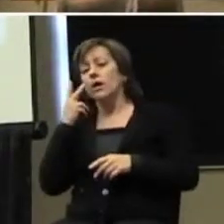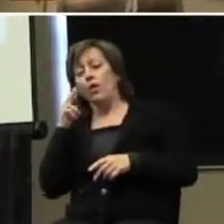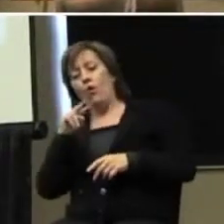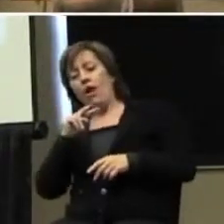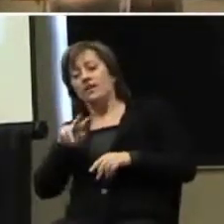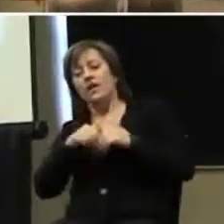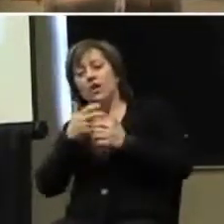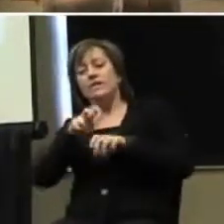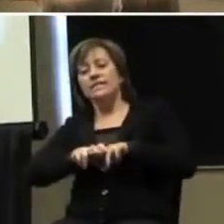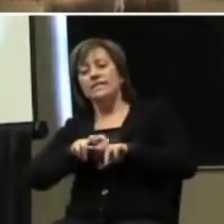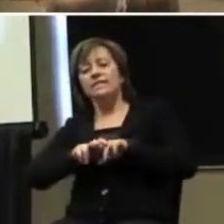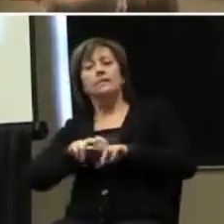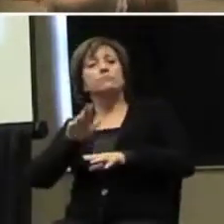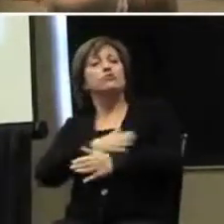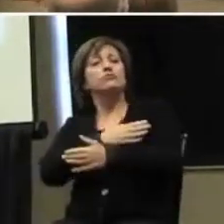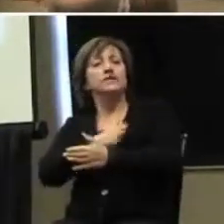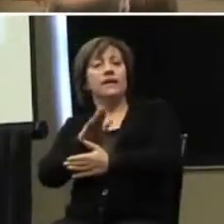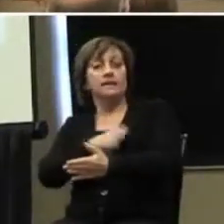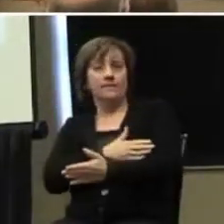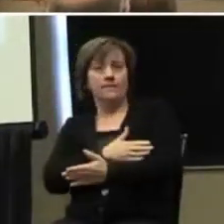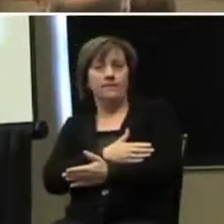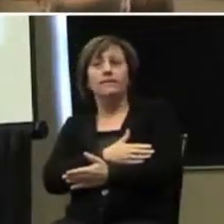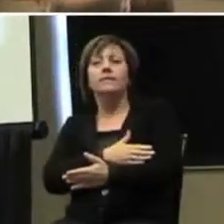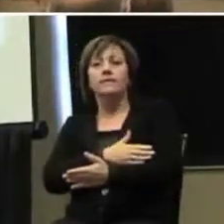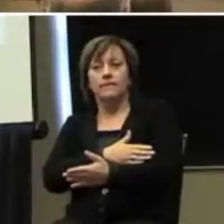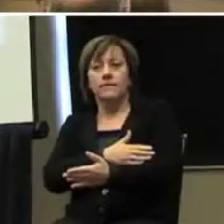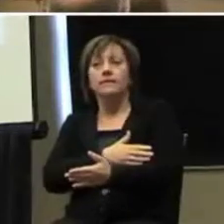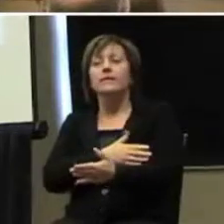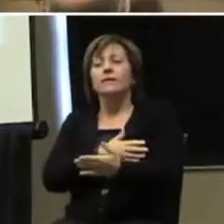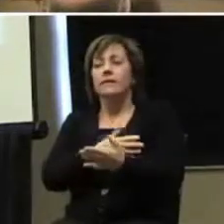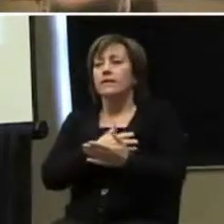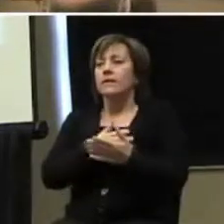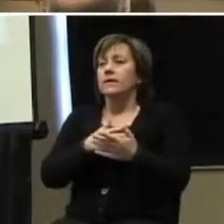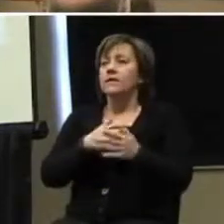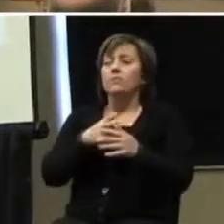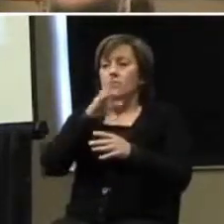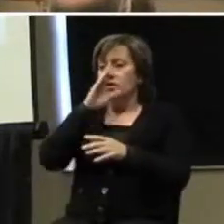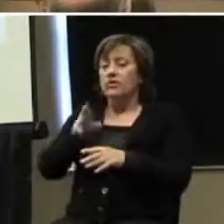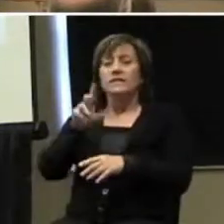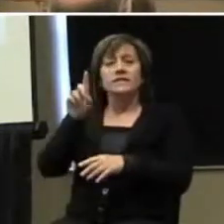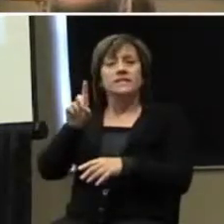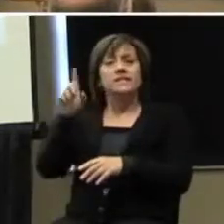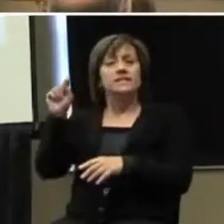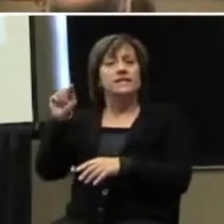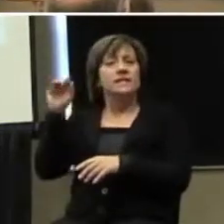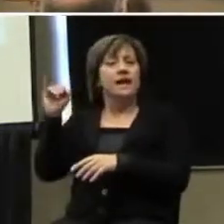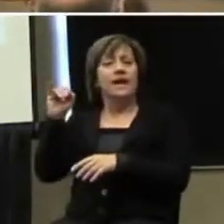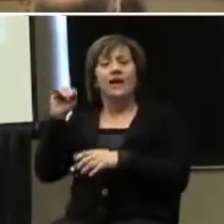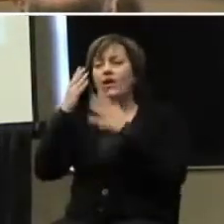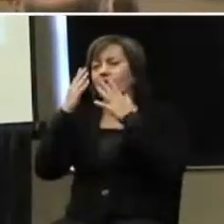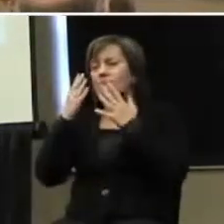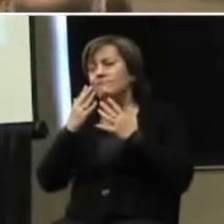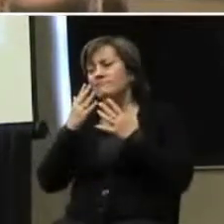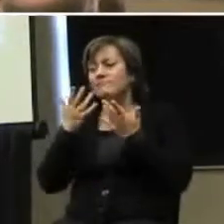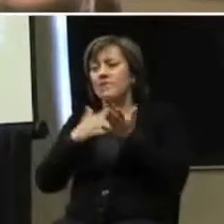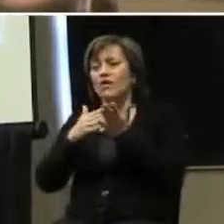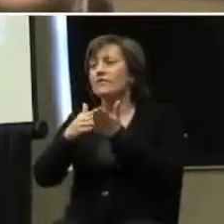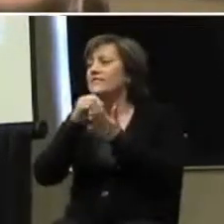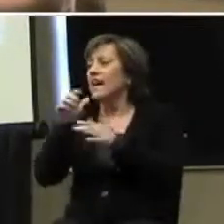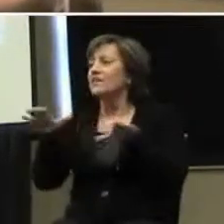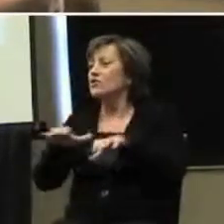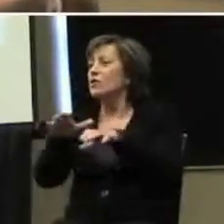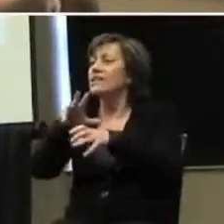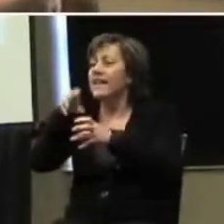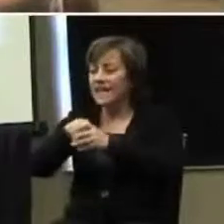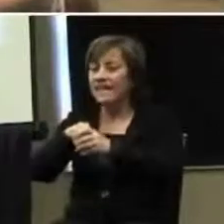teaching him this skill in this environment, then I'm going to see how he can sit in a cube chair at circle time. I'm going to see how he can sit in the